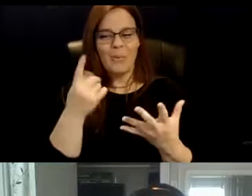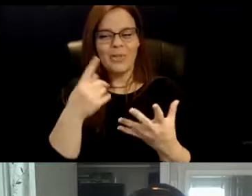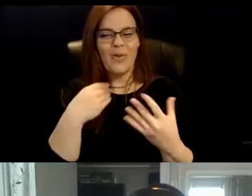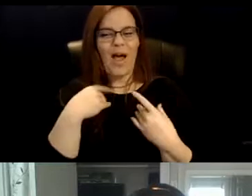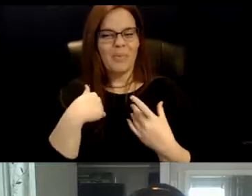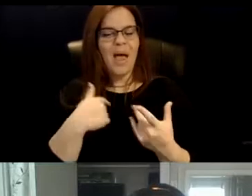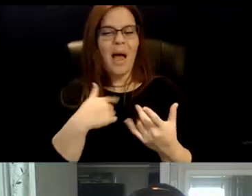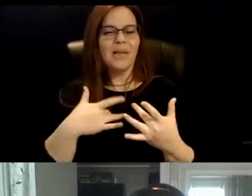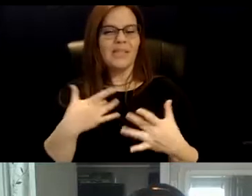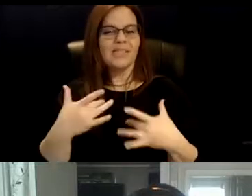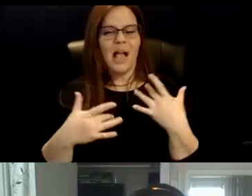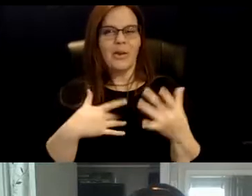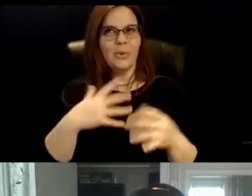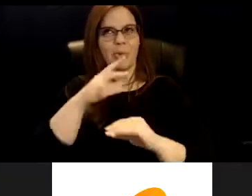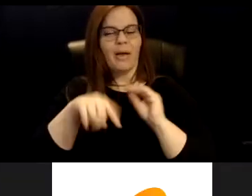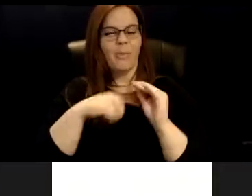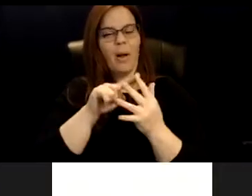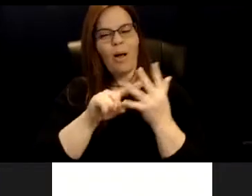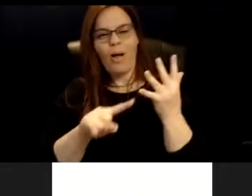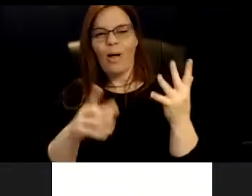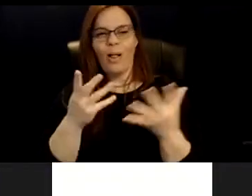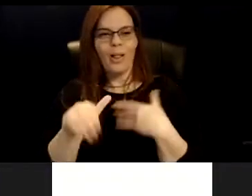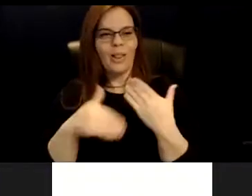excited to talk about all the things and the stuff.